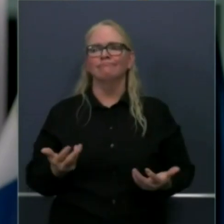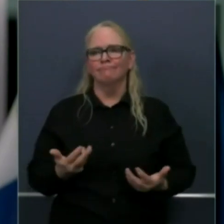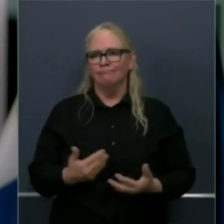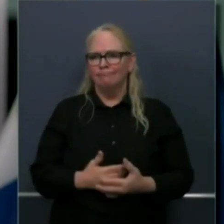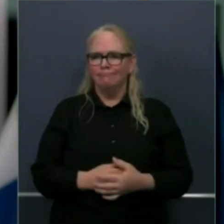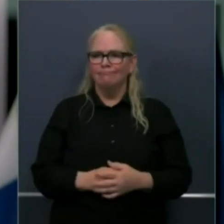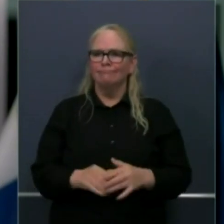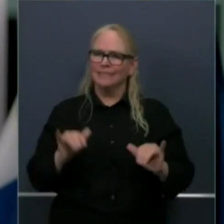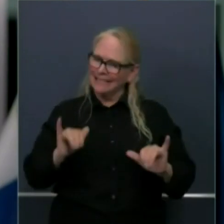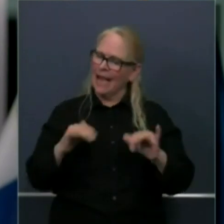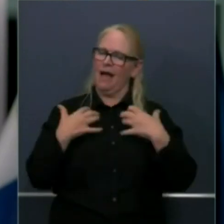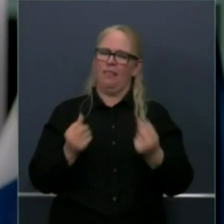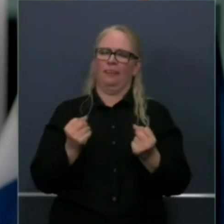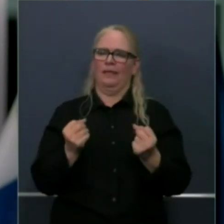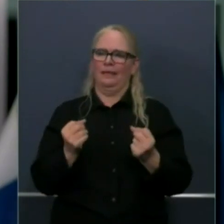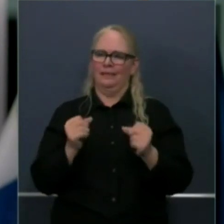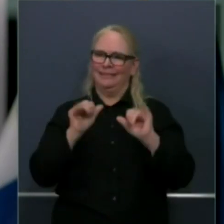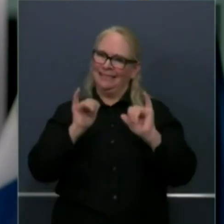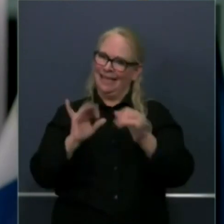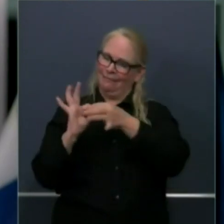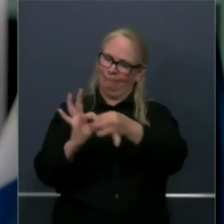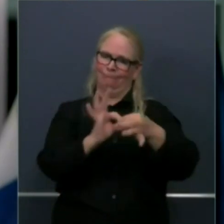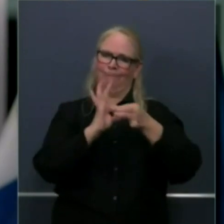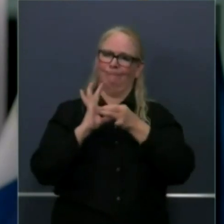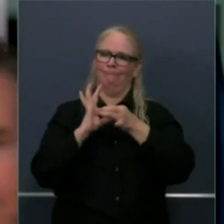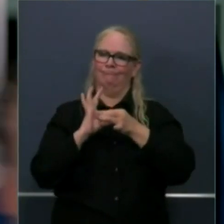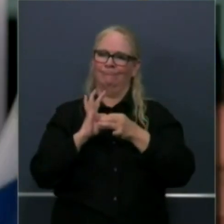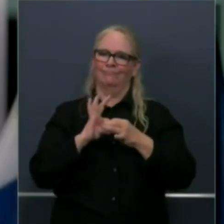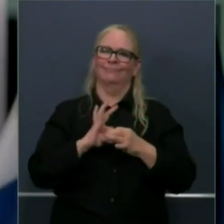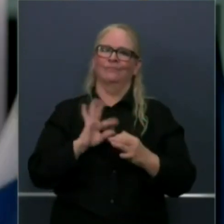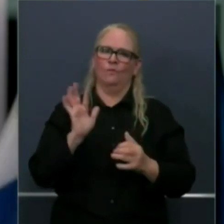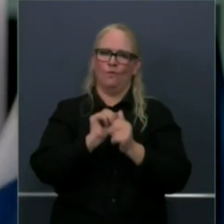stay healthy but still stay connected to loved ones. Take care, everybody.